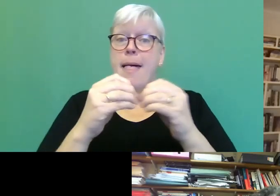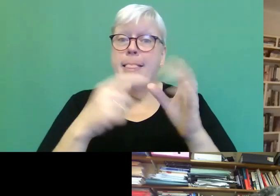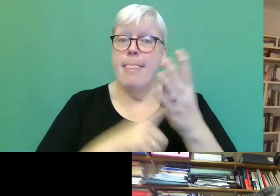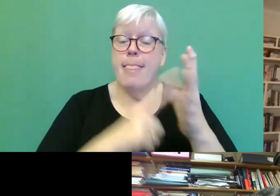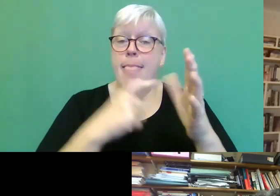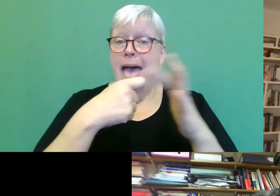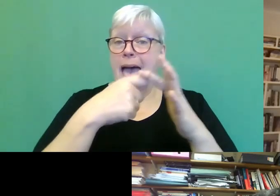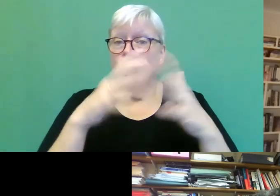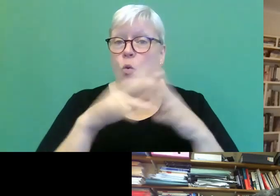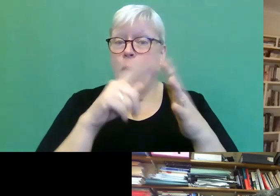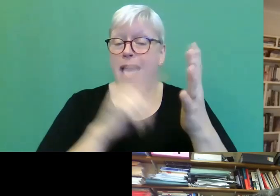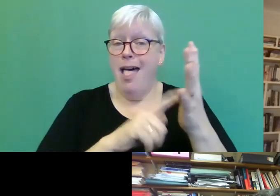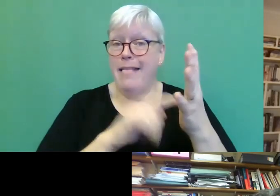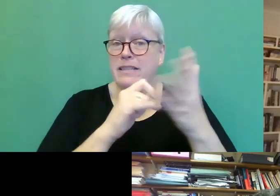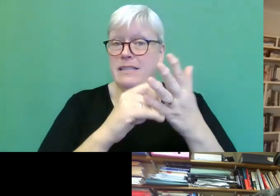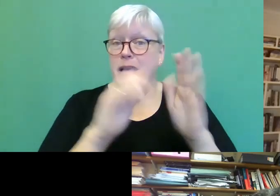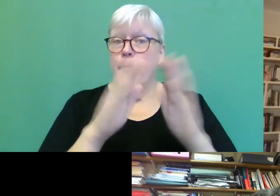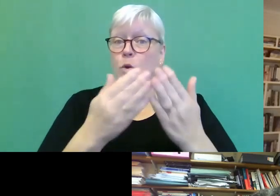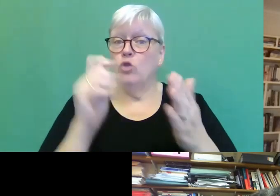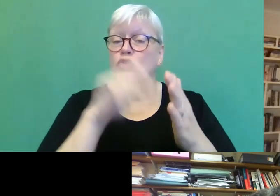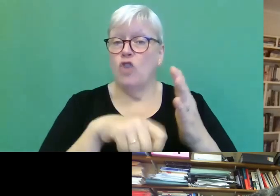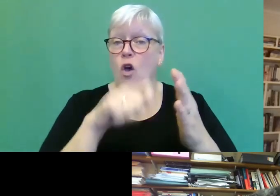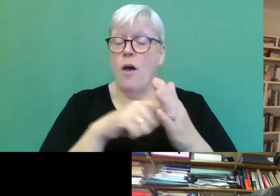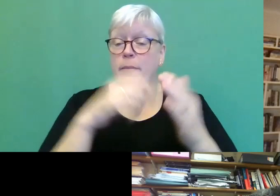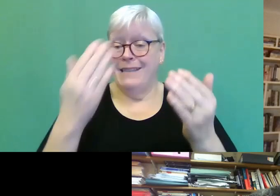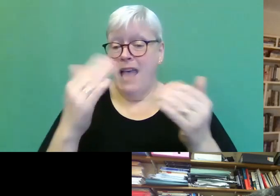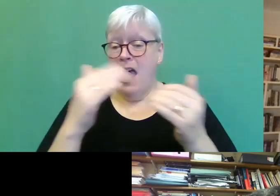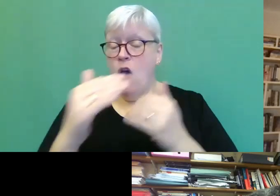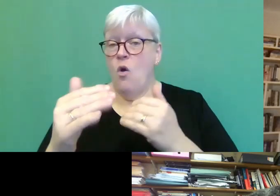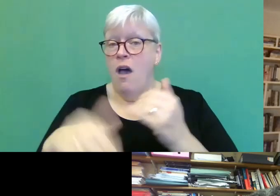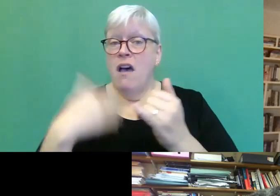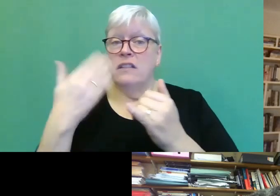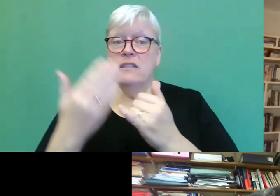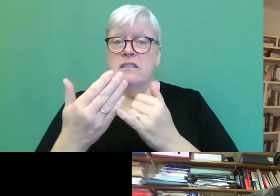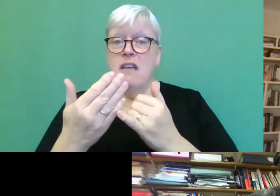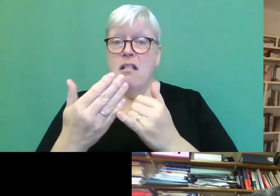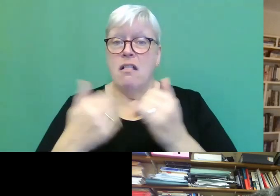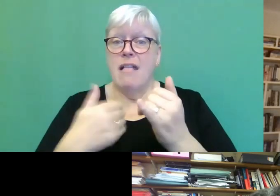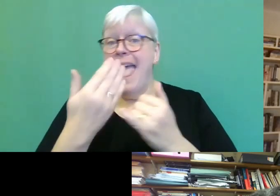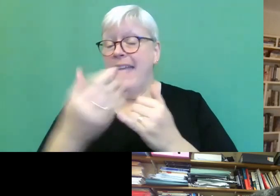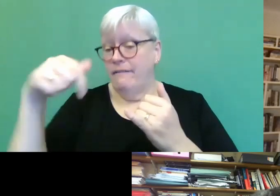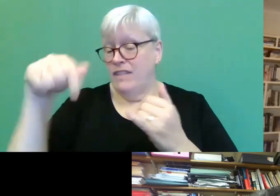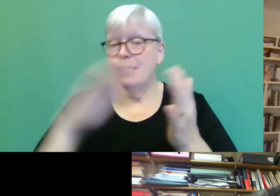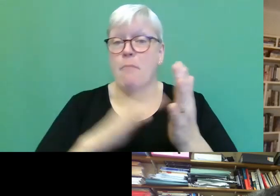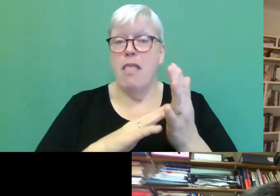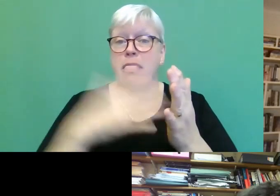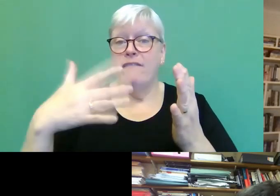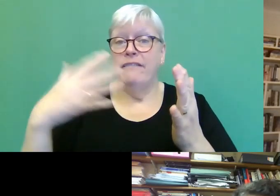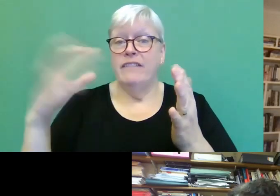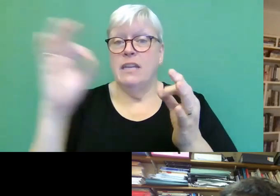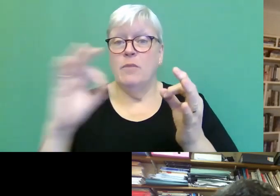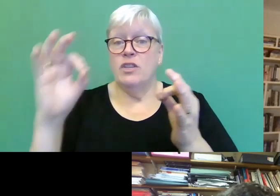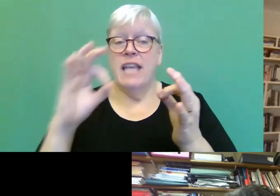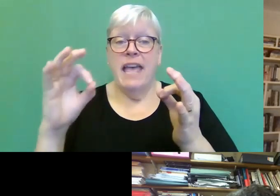the high street. And I'm told that between now and I think it's the end of the month, there's a 15% um, discount